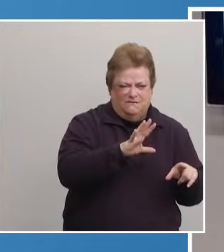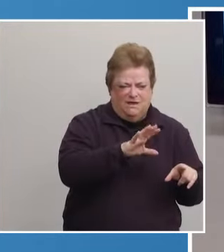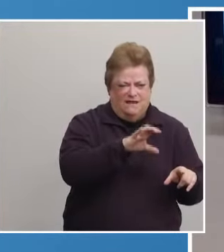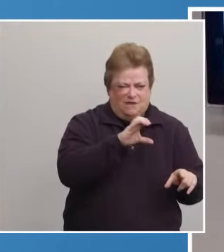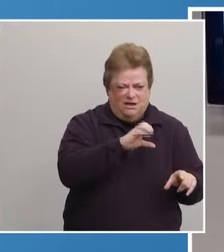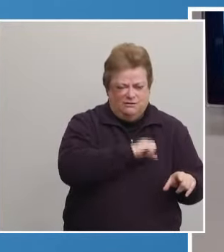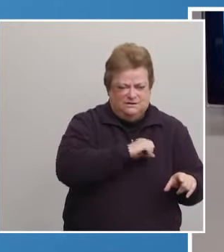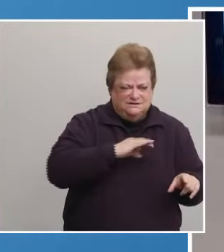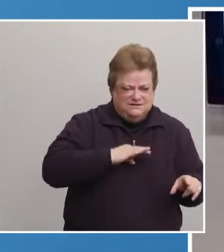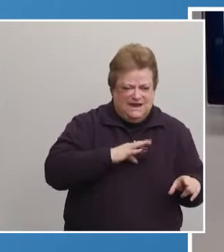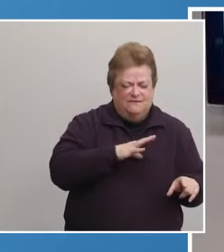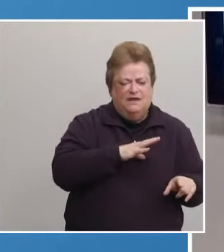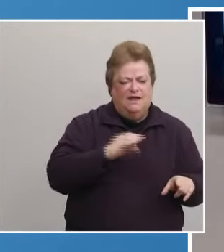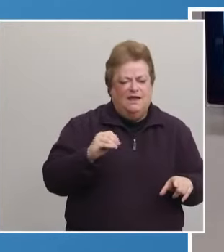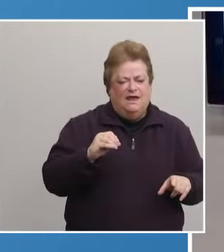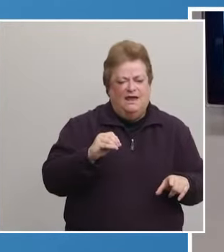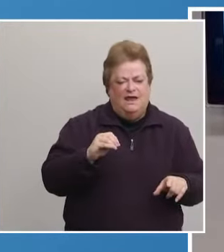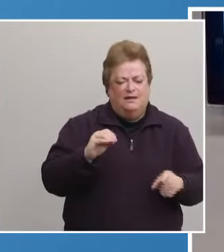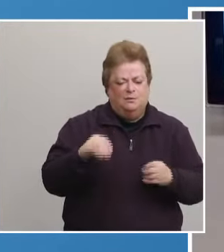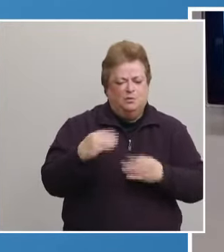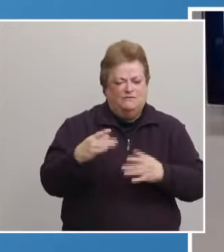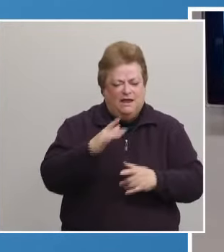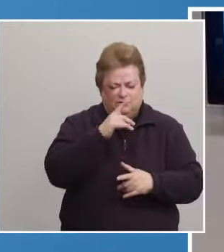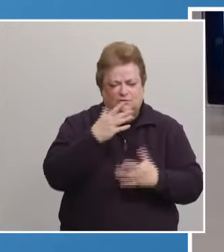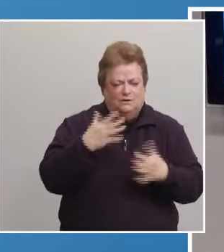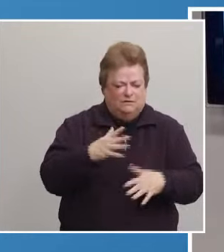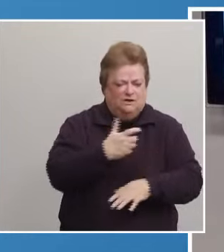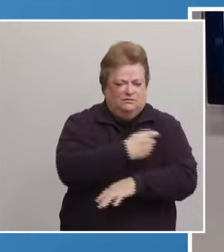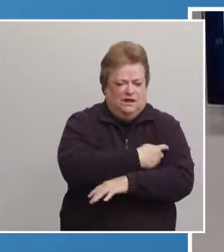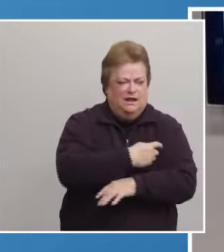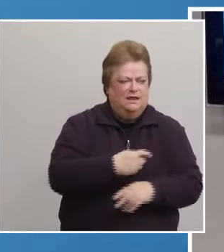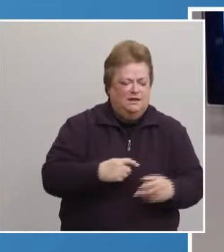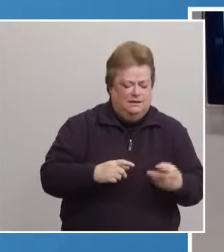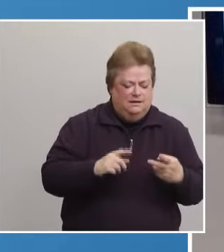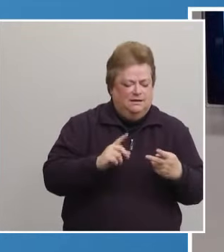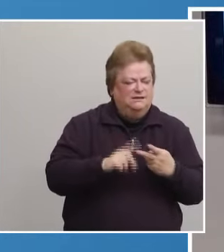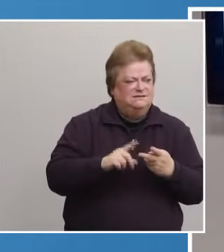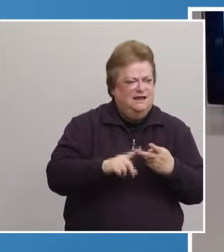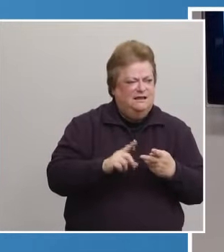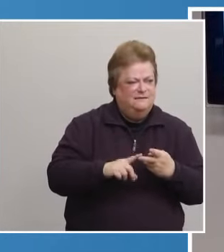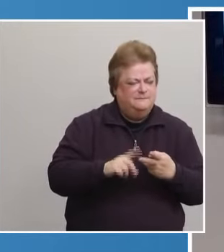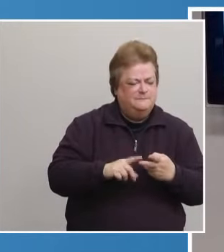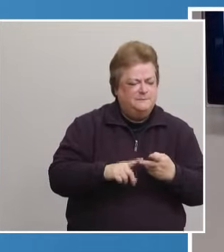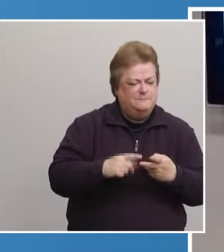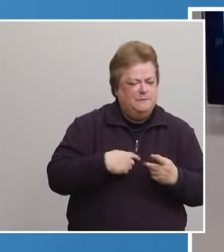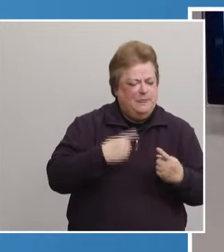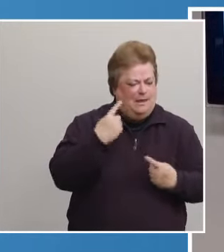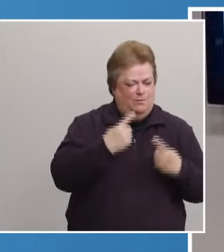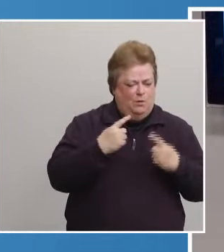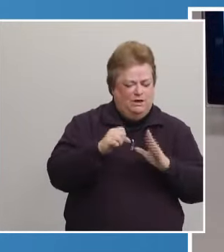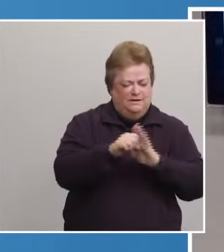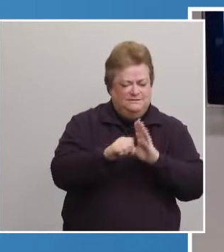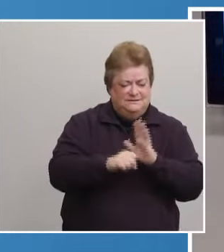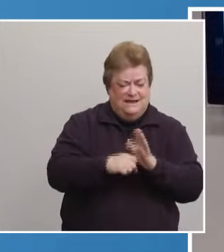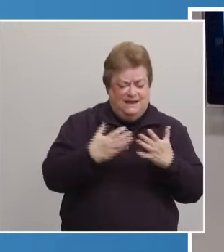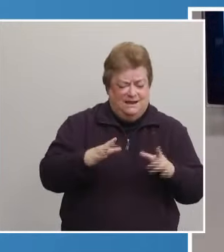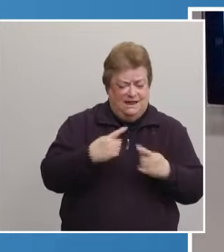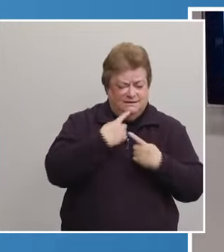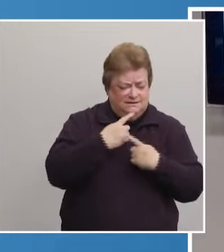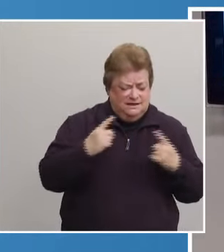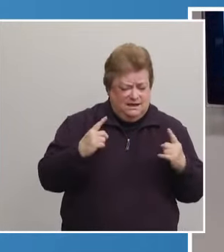staff and then providers who had had second doses. Right. Secondly, I was just wondering, the state has said that